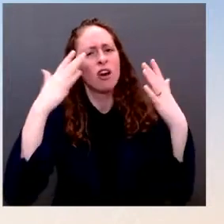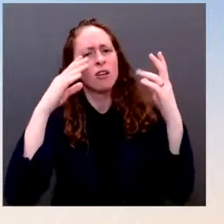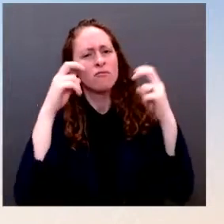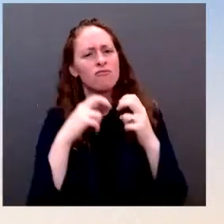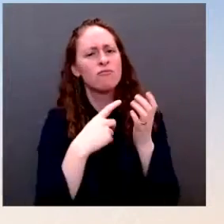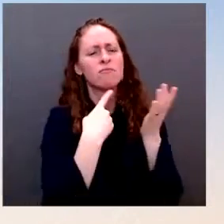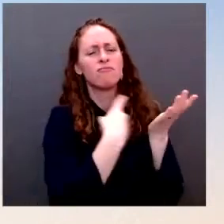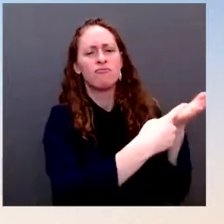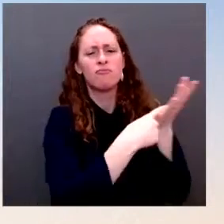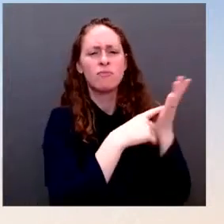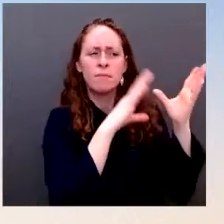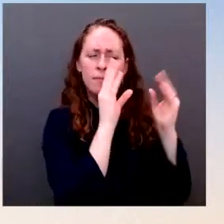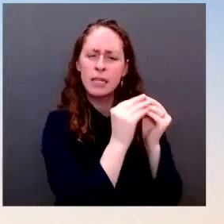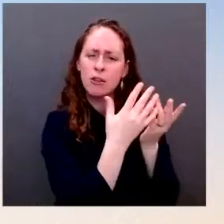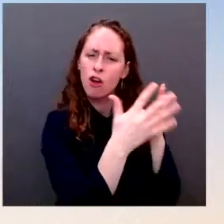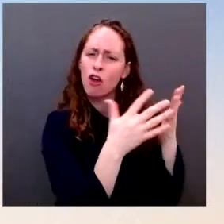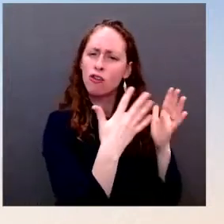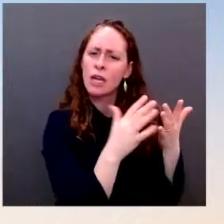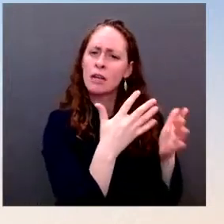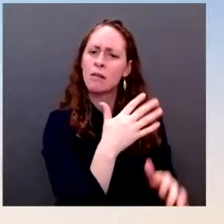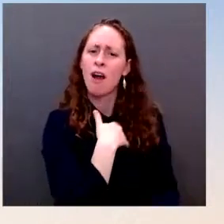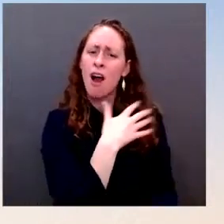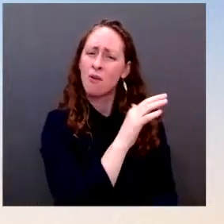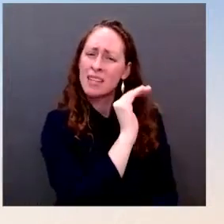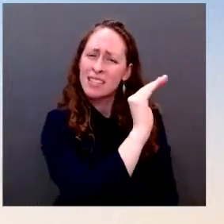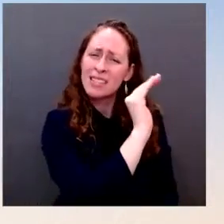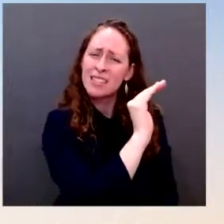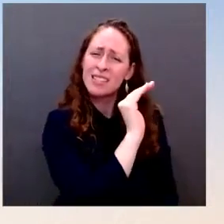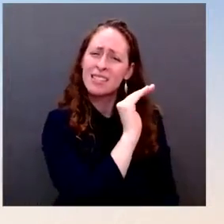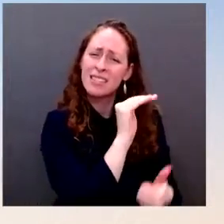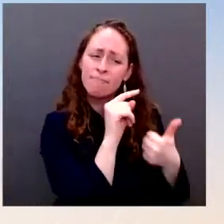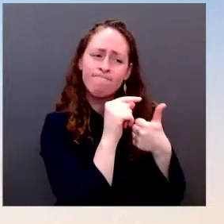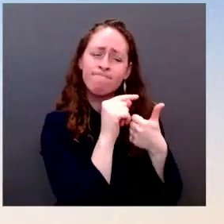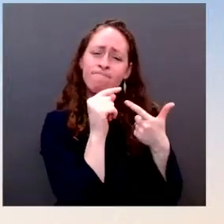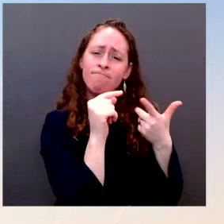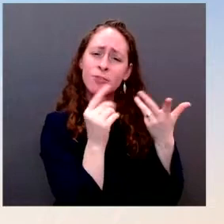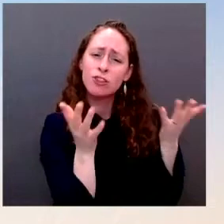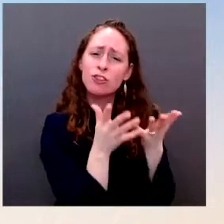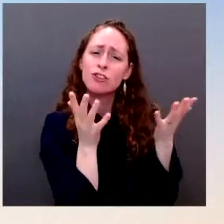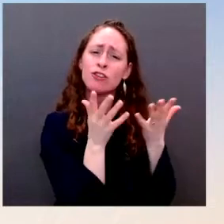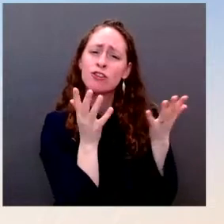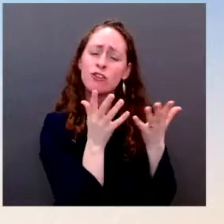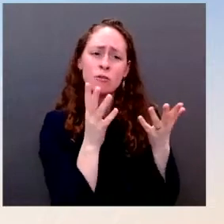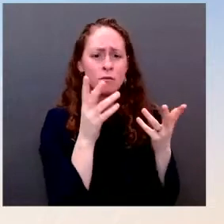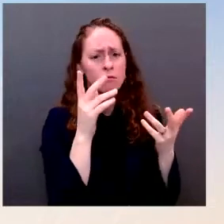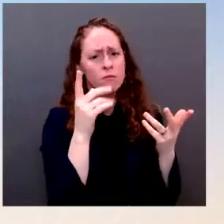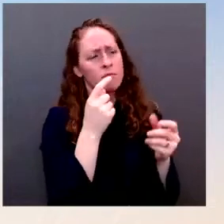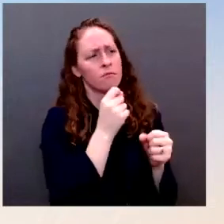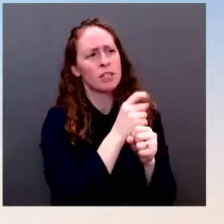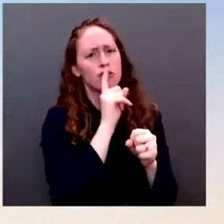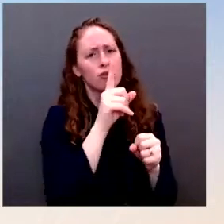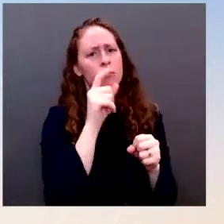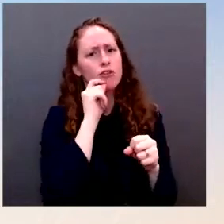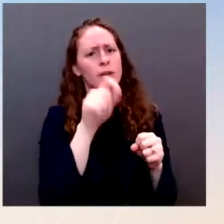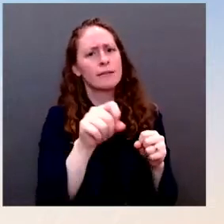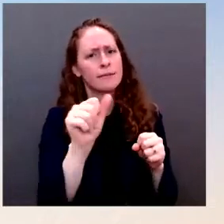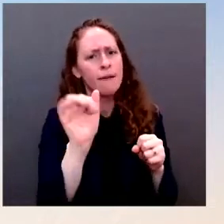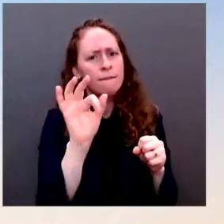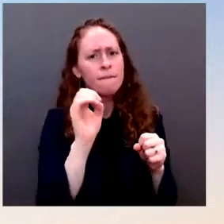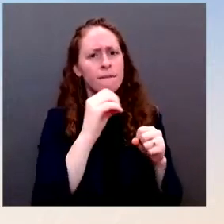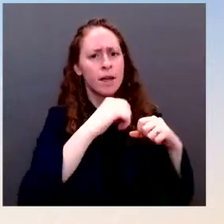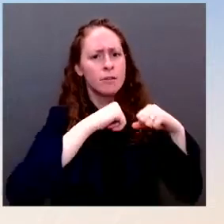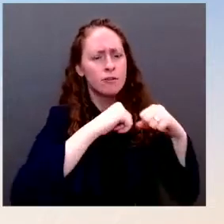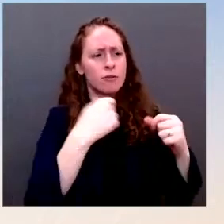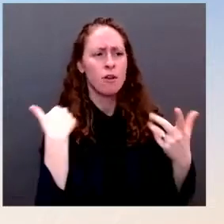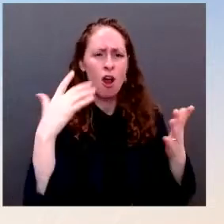security assistance that we've been providing to the Ukrainians, an enormous package that we've been providing over the course of the last year. In terms of